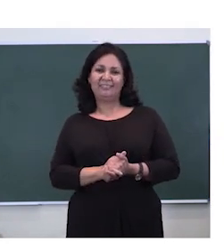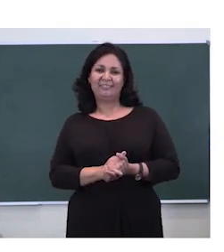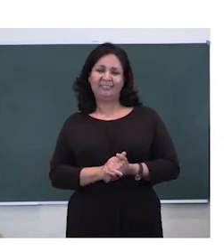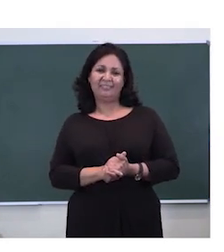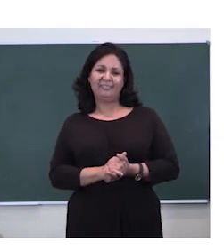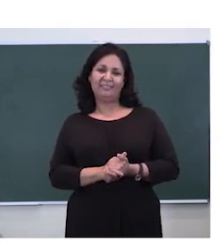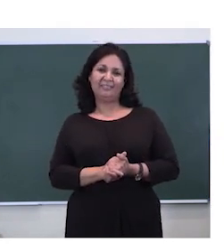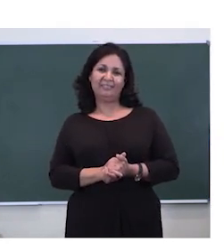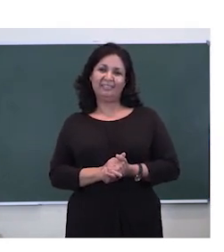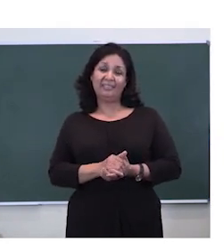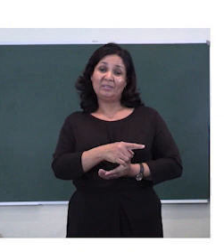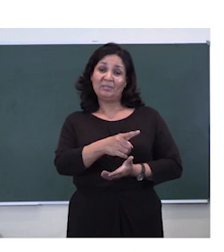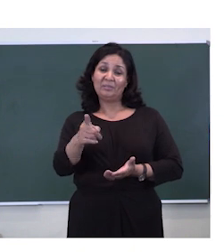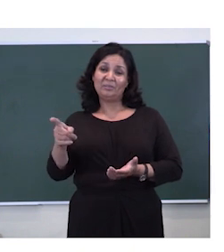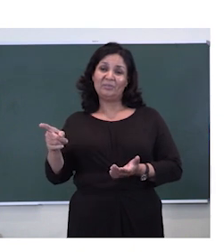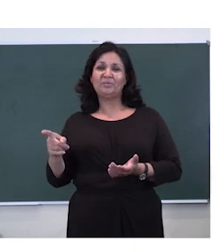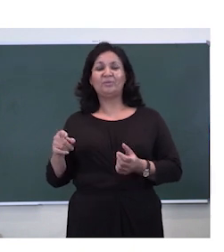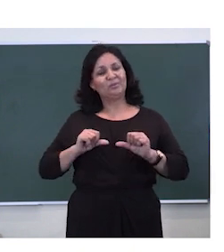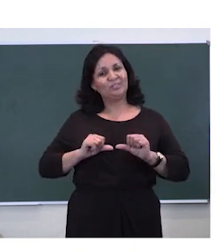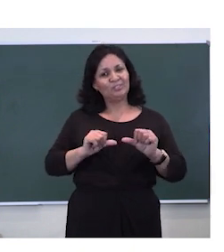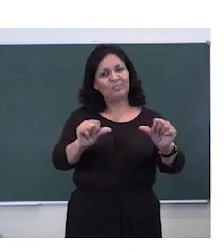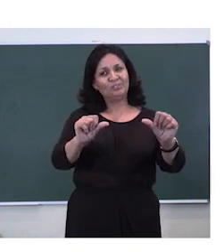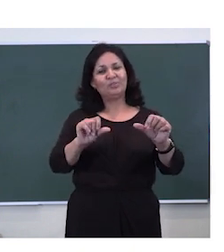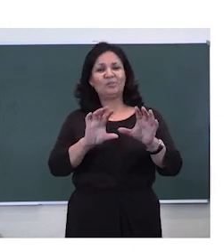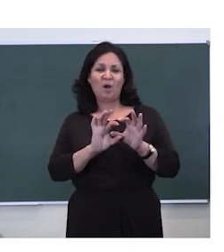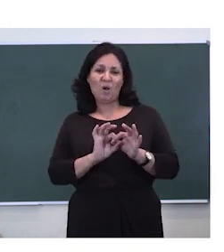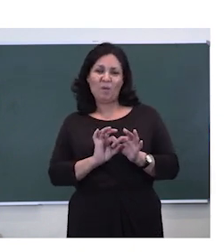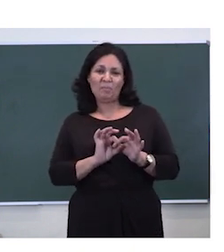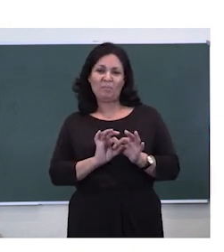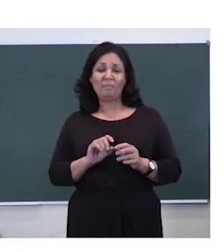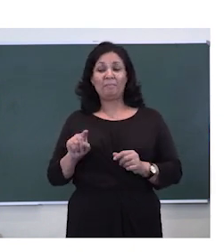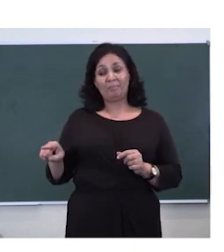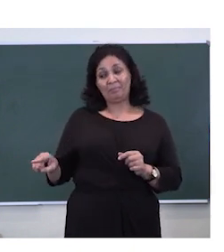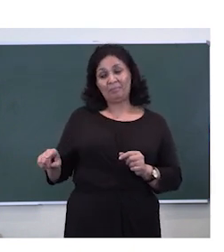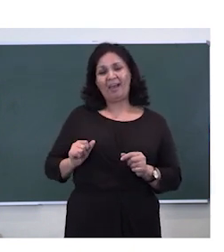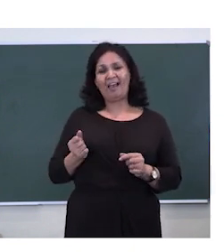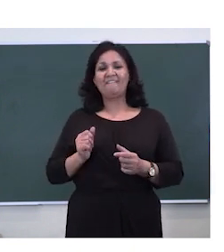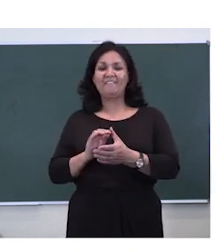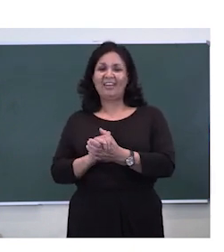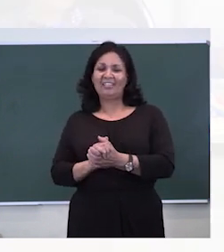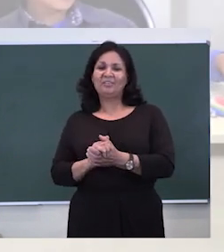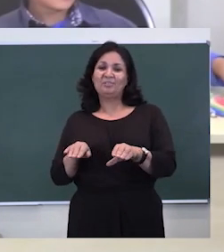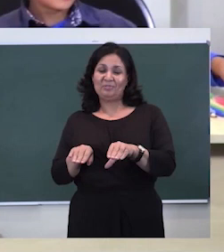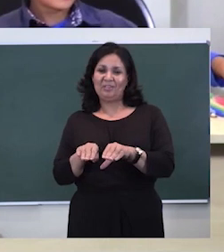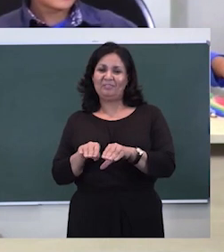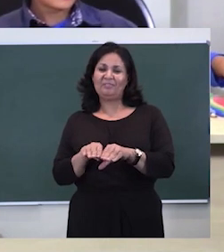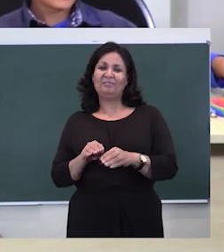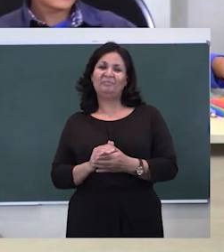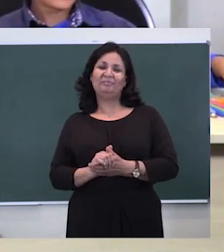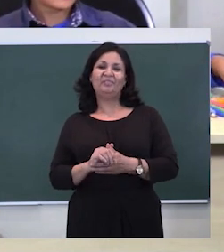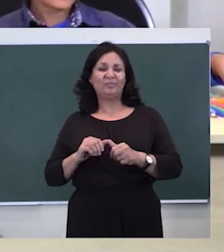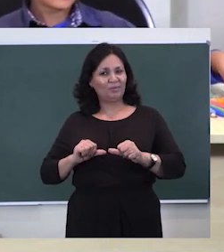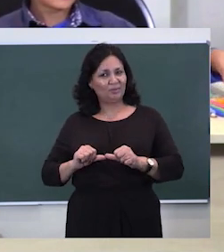you are doing it at home, my friend here is going to be doing it for me and we can move on